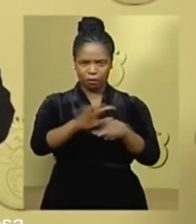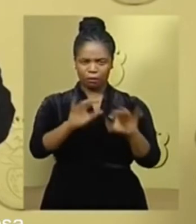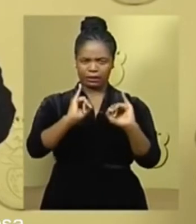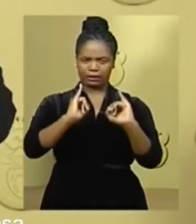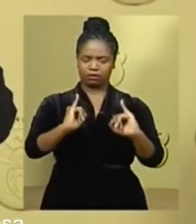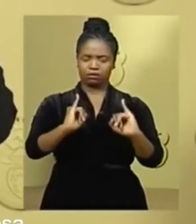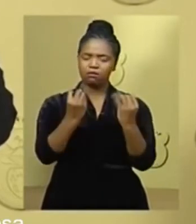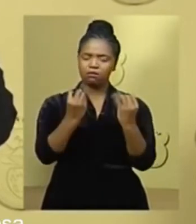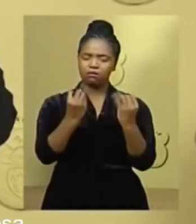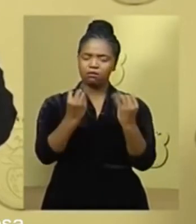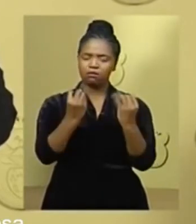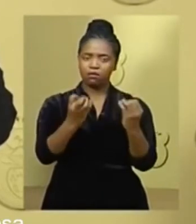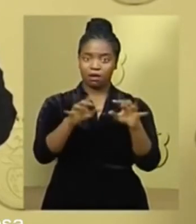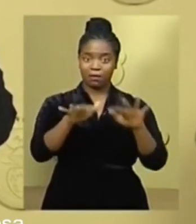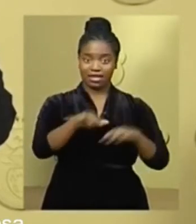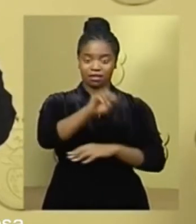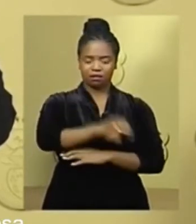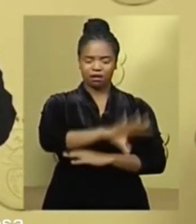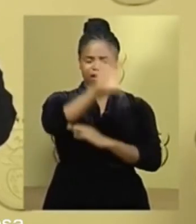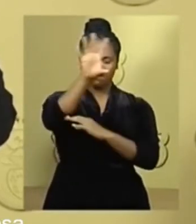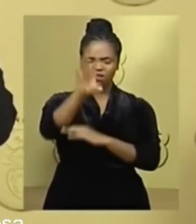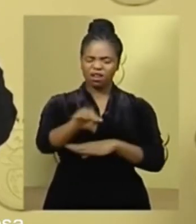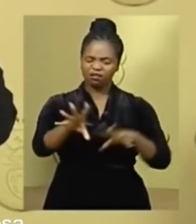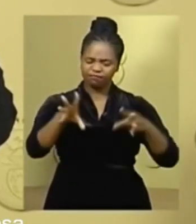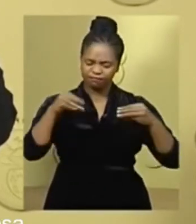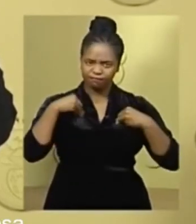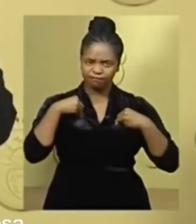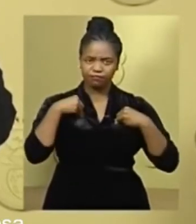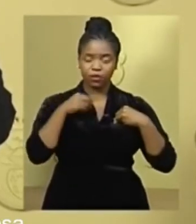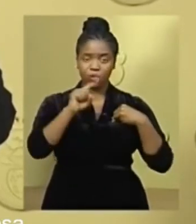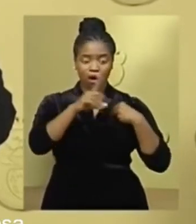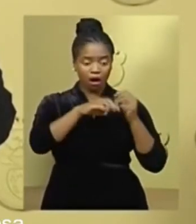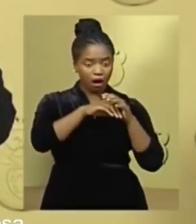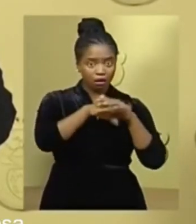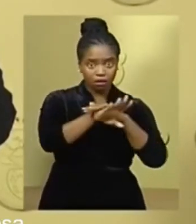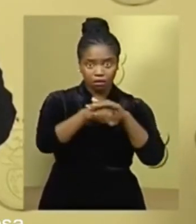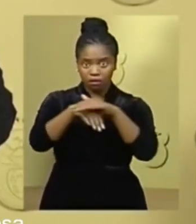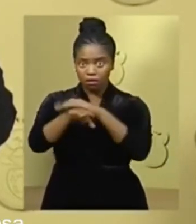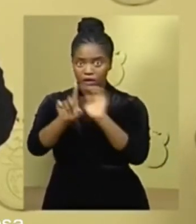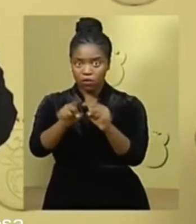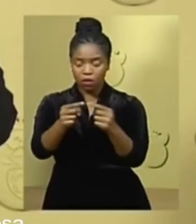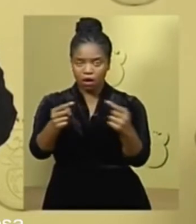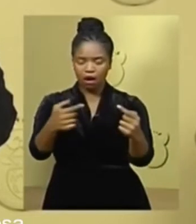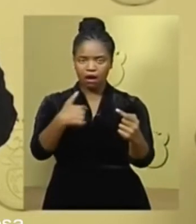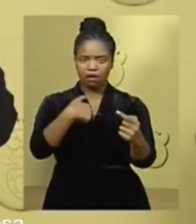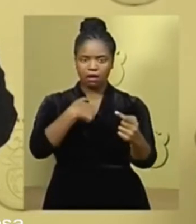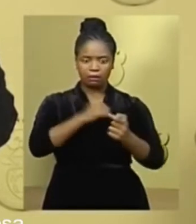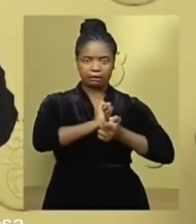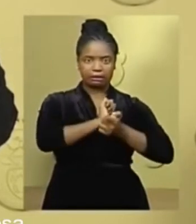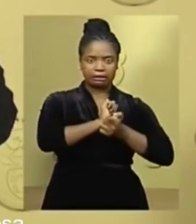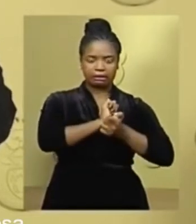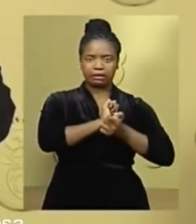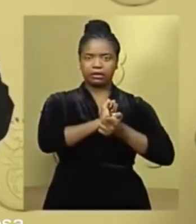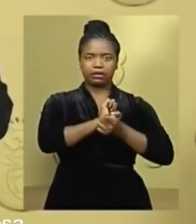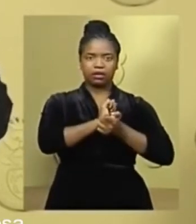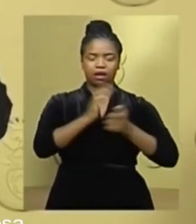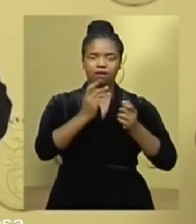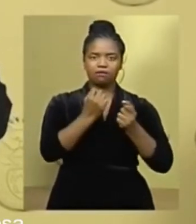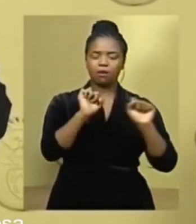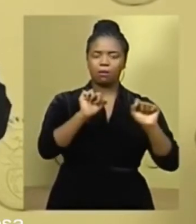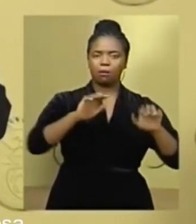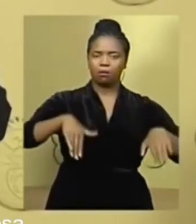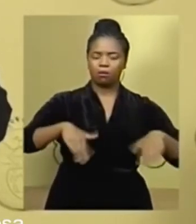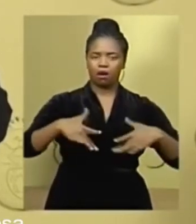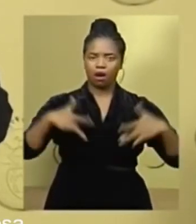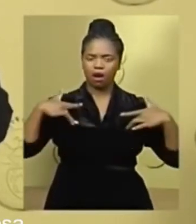Most South Africans have accepted the restrictions that have been placed on their freedoms and their lives and have